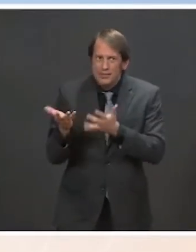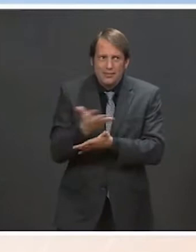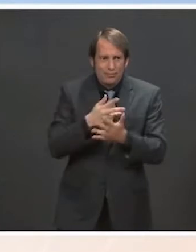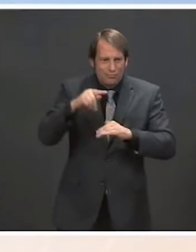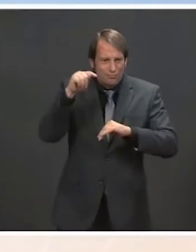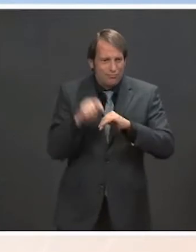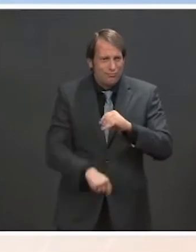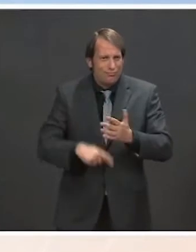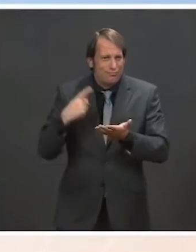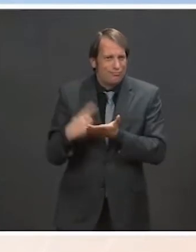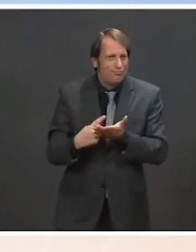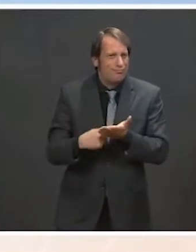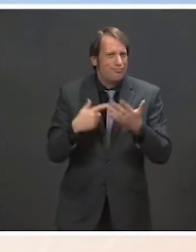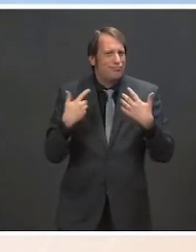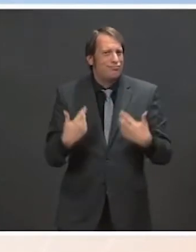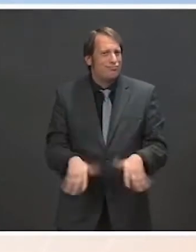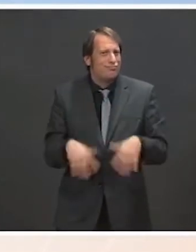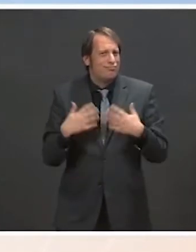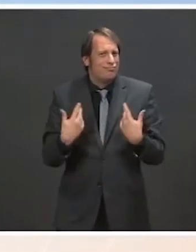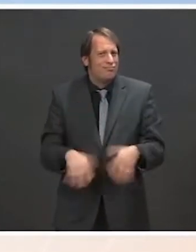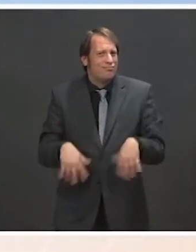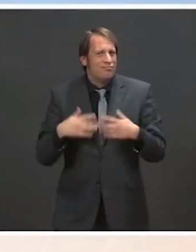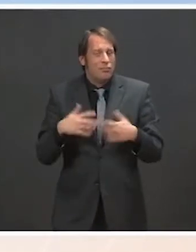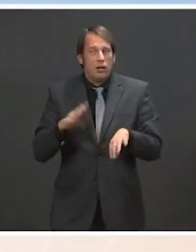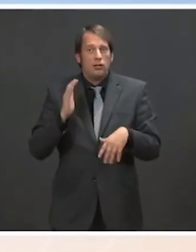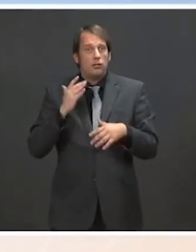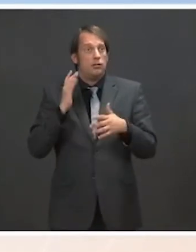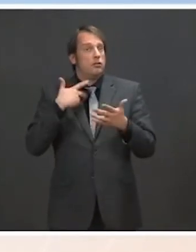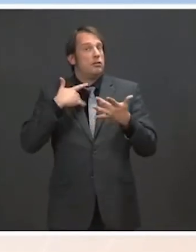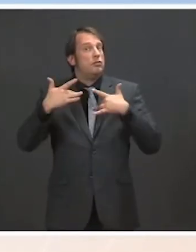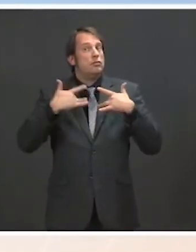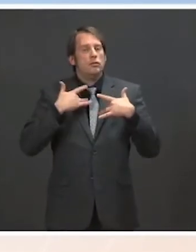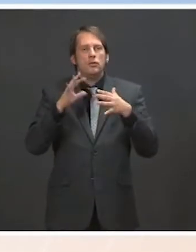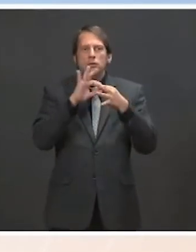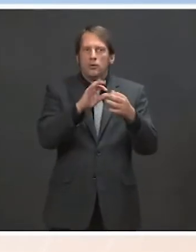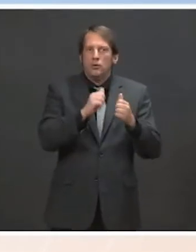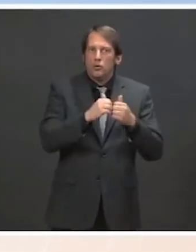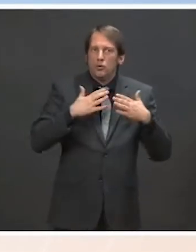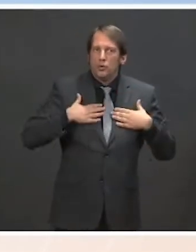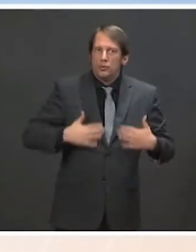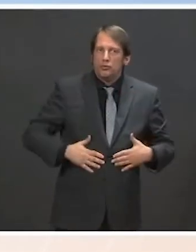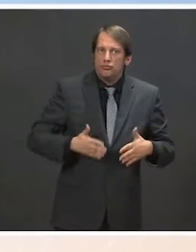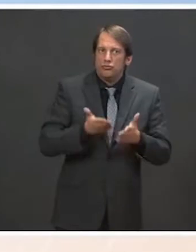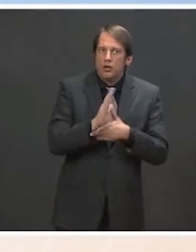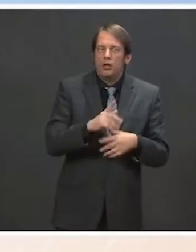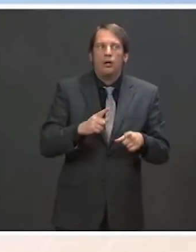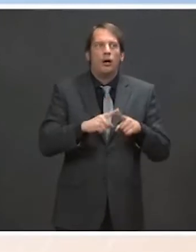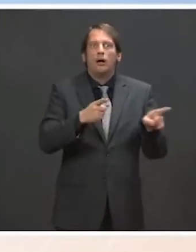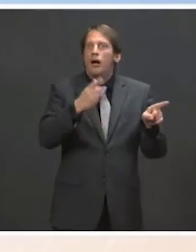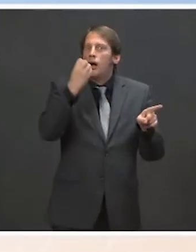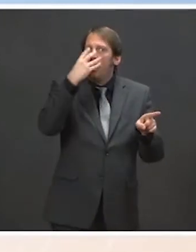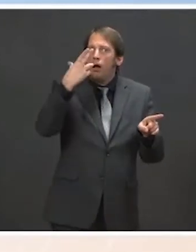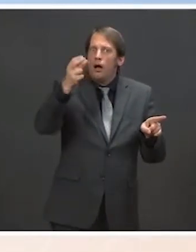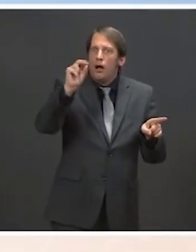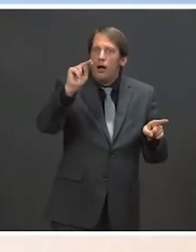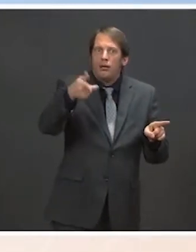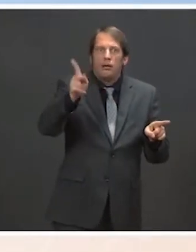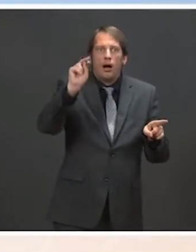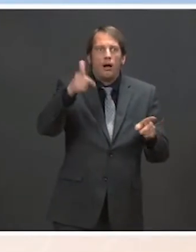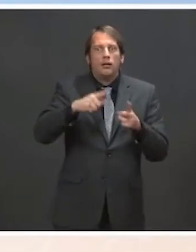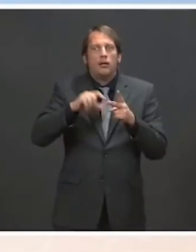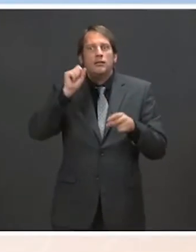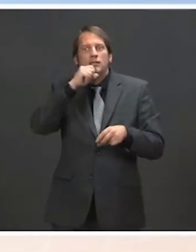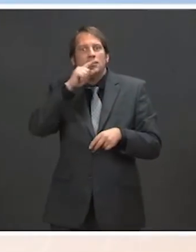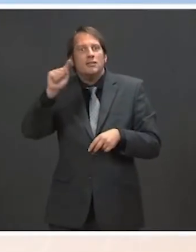about human rights abuses to aggression in Hong Kong, Taiwan, our concerns there, economic, our concerns about economic and